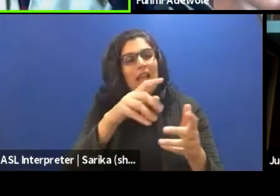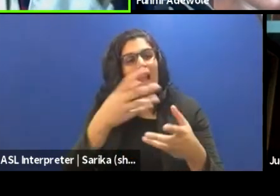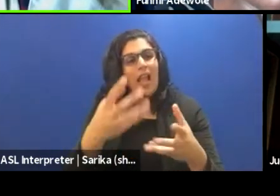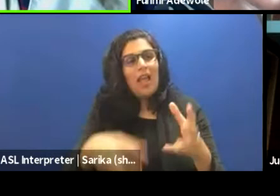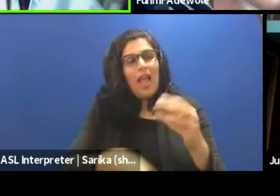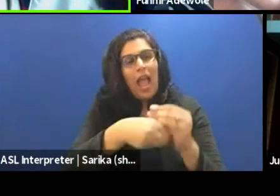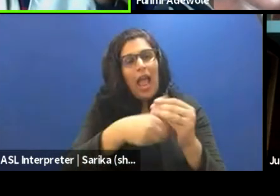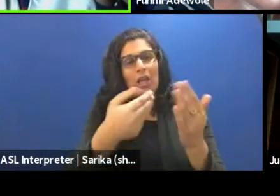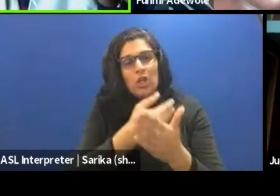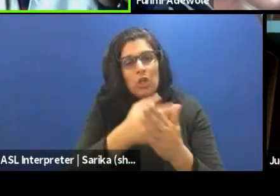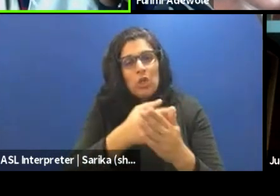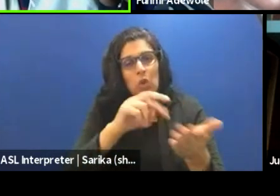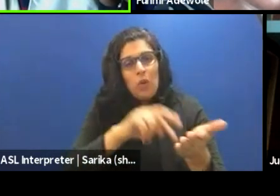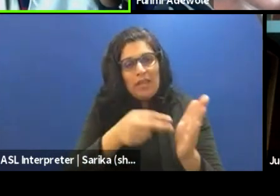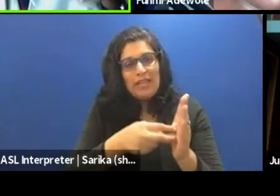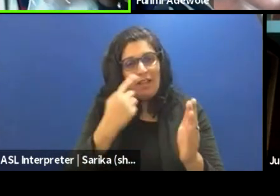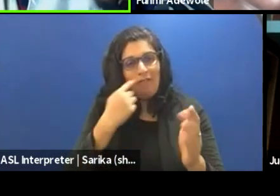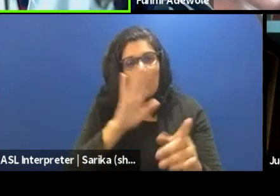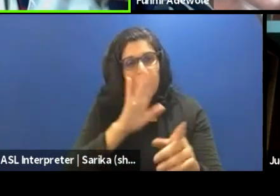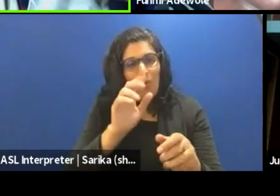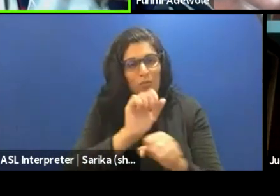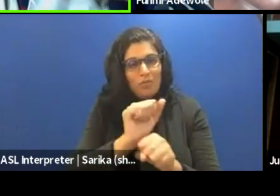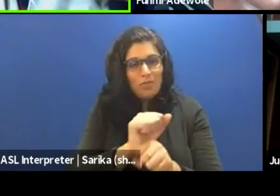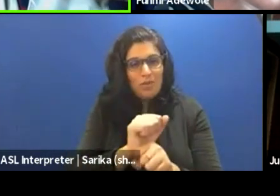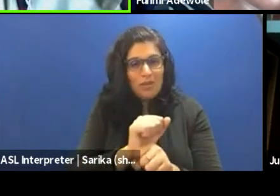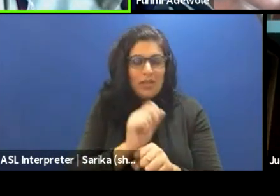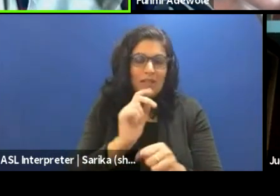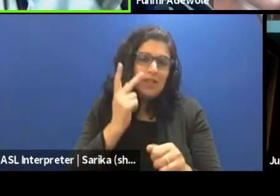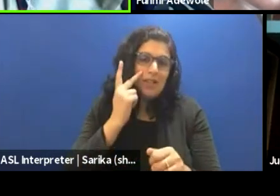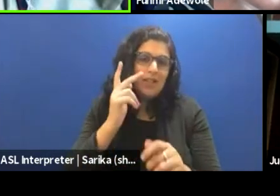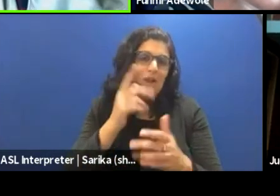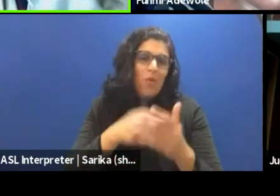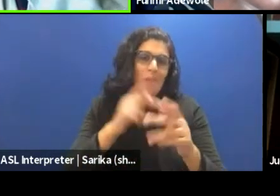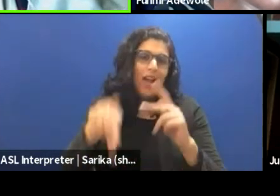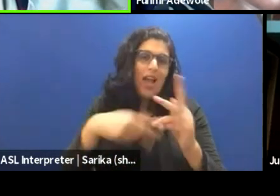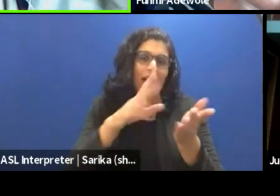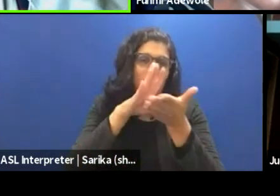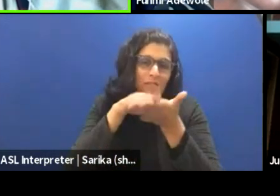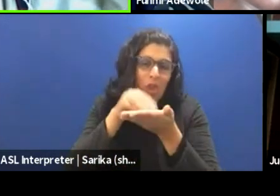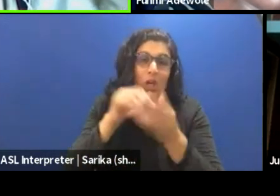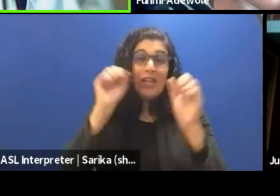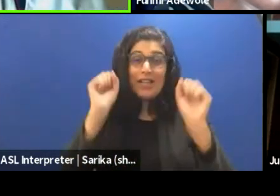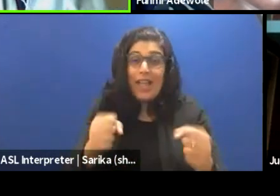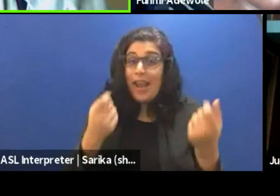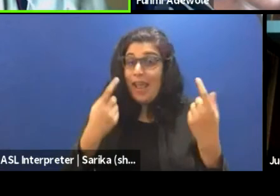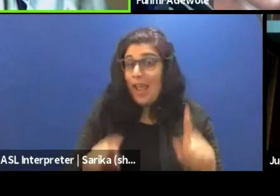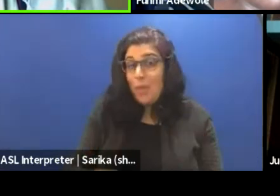piece, or attach their own meaning to it, and see what kind of learning can be taken from there.